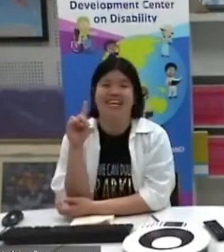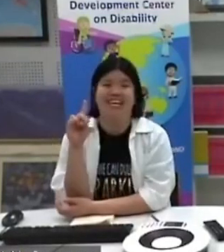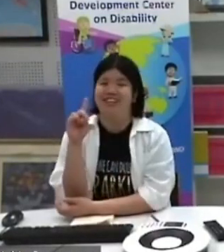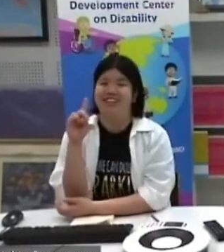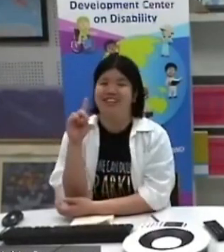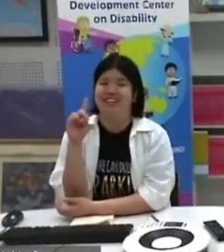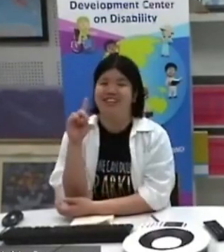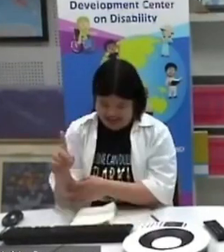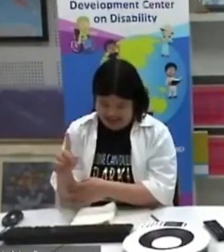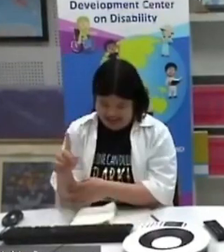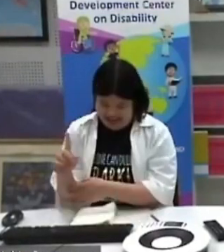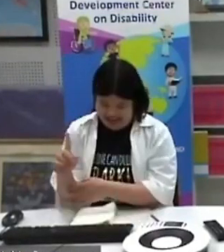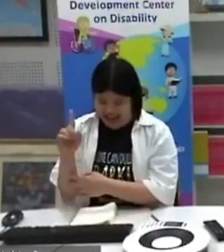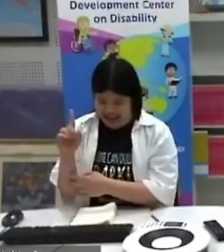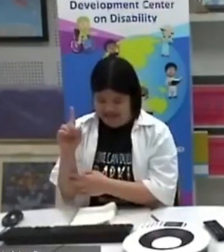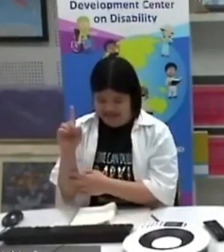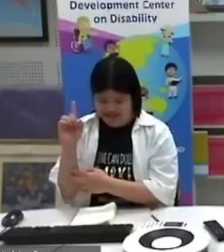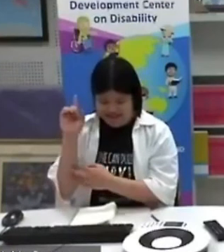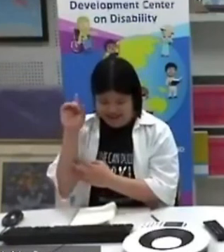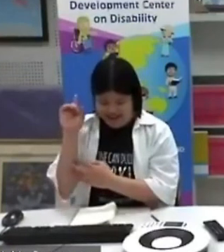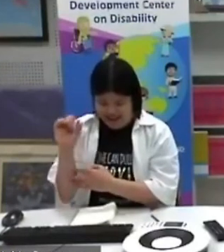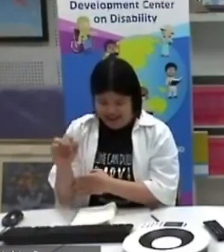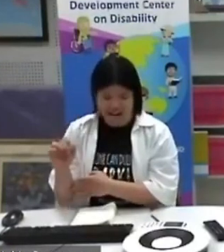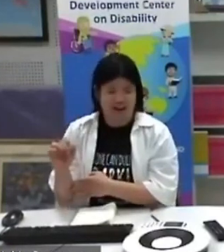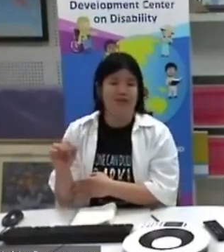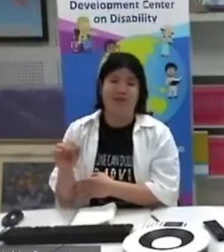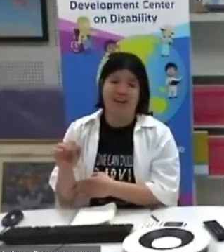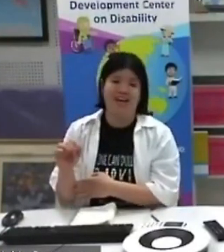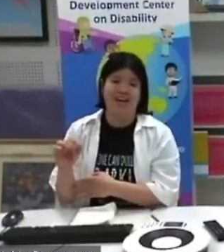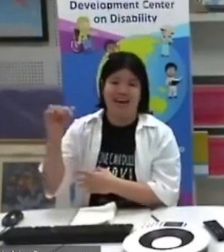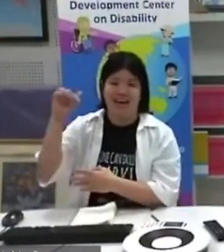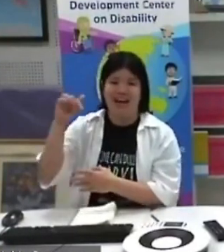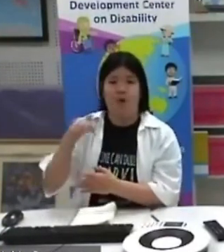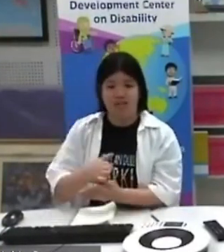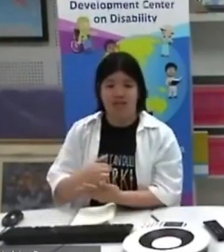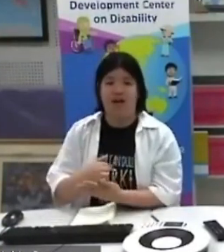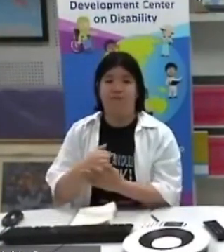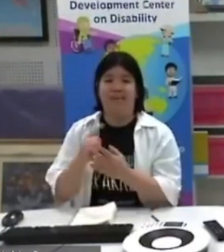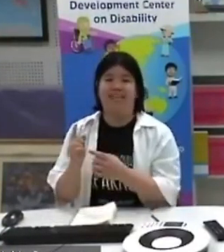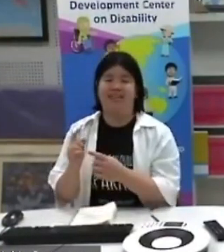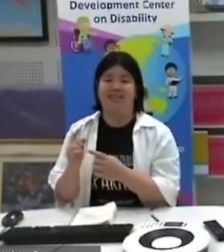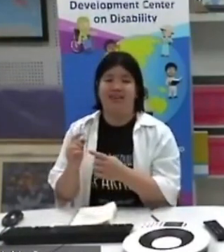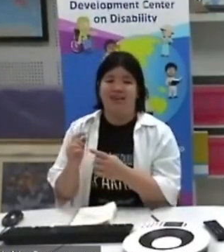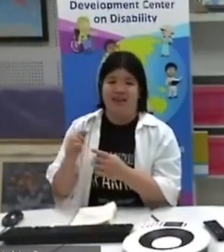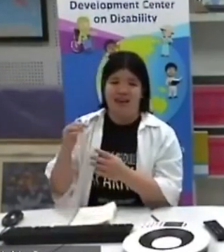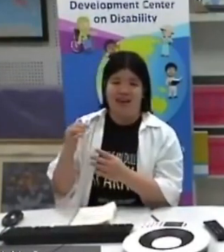is me, don't worry, and another one at our shop,